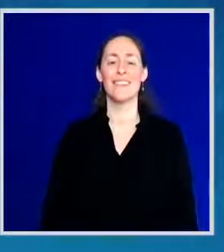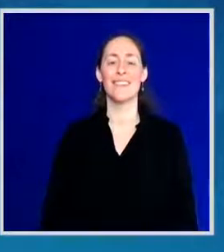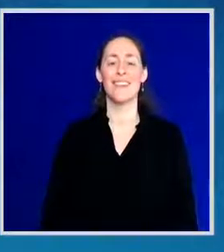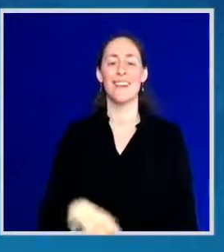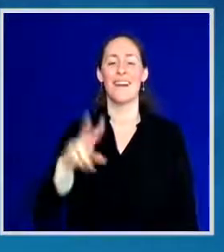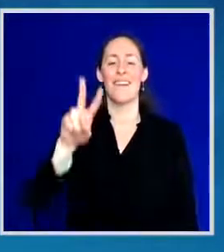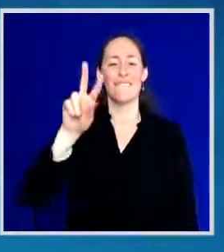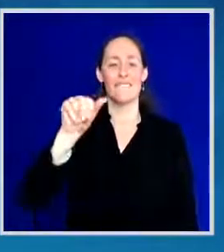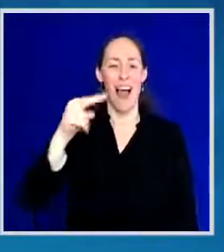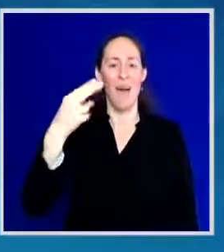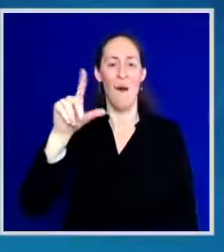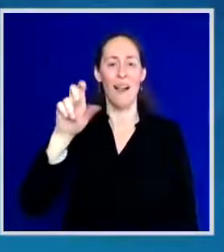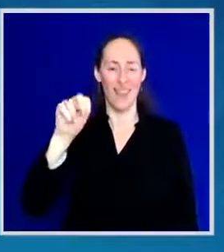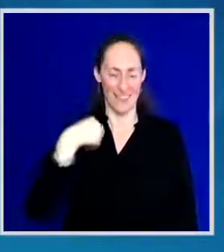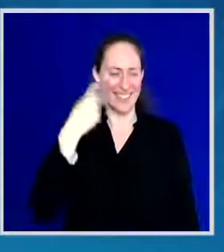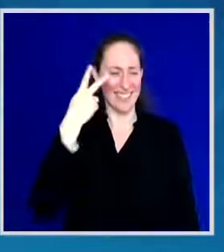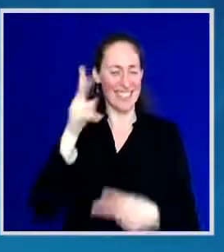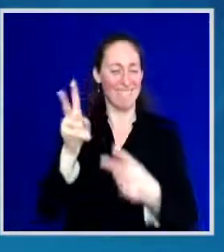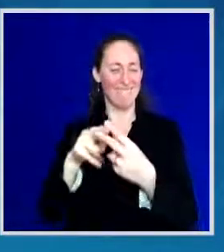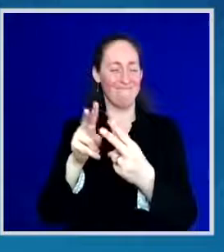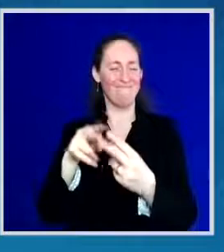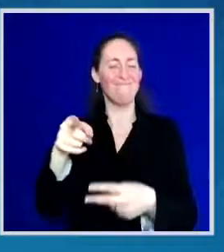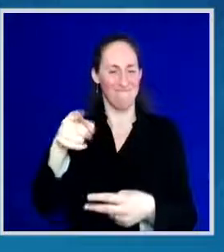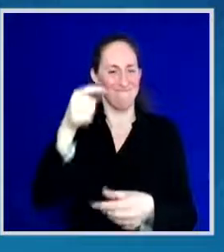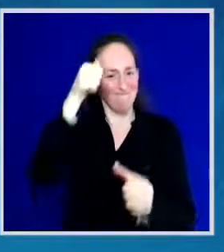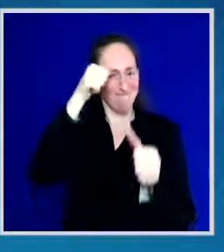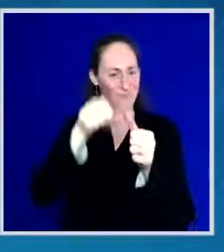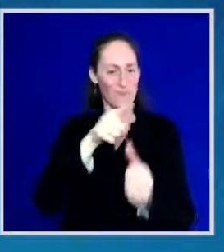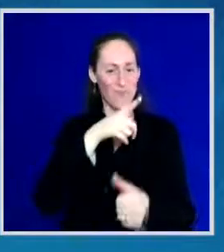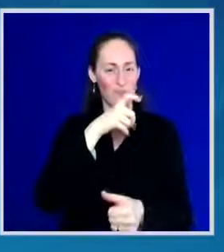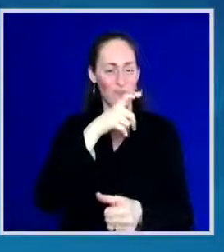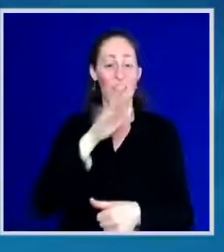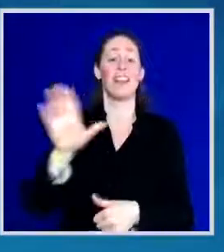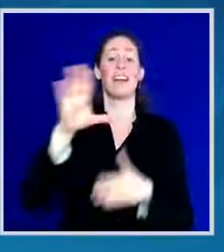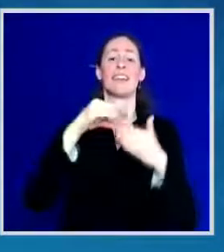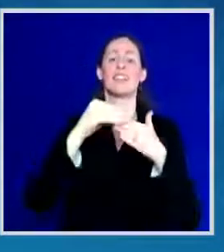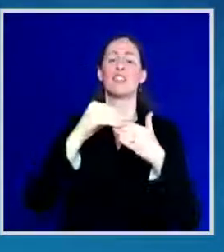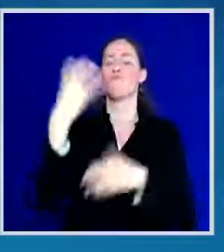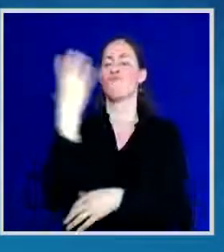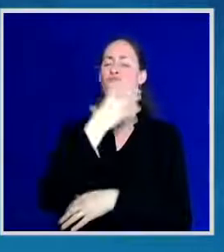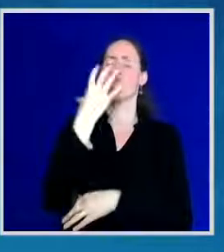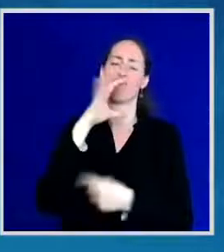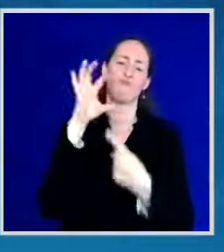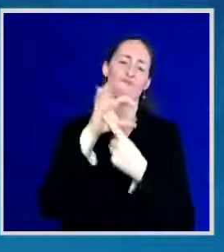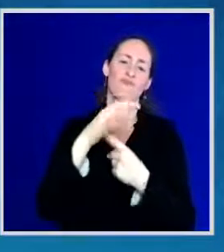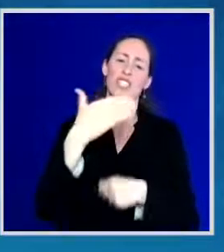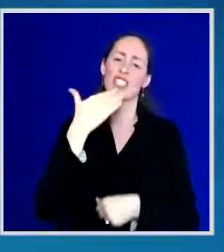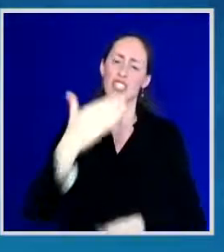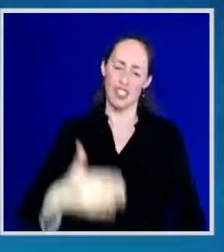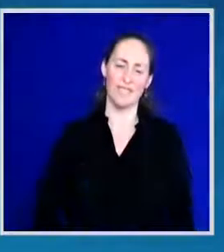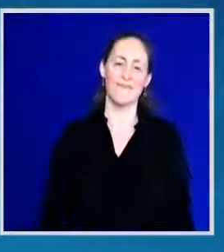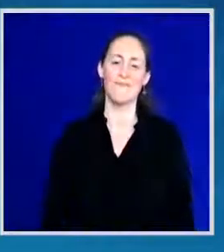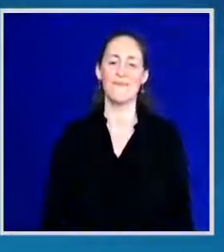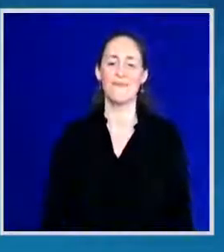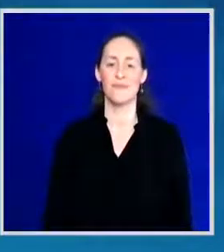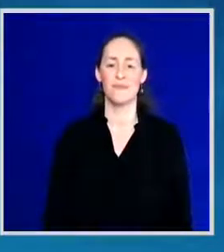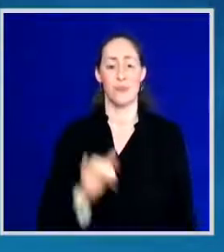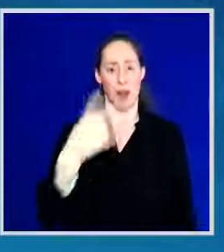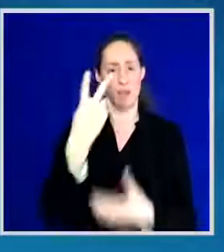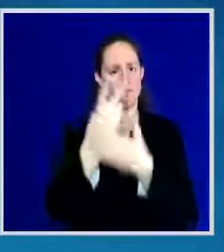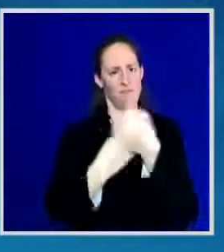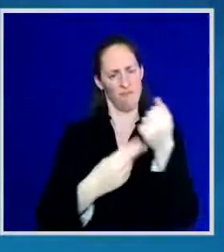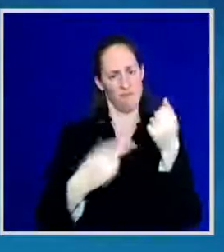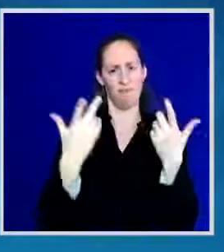you, Marilyn, you got some real leaders on your hand in the United States Senate. They represent Maryland, but they are also national leaders. Ben,